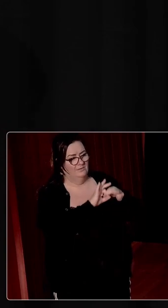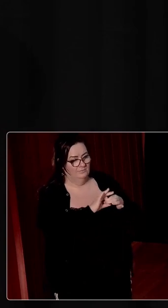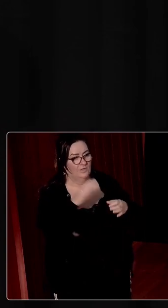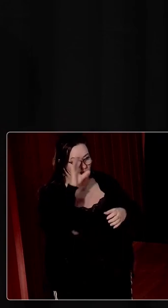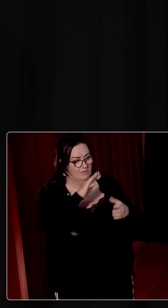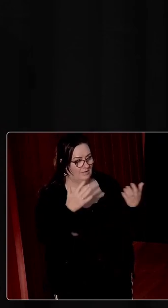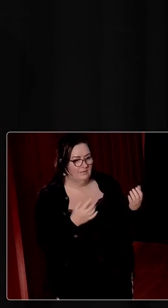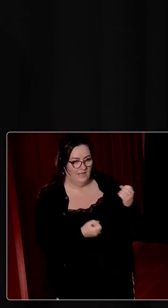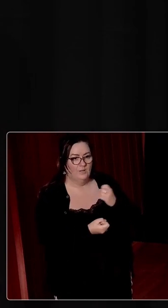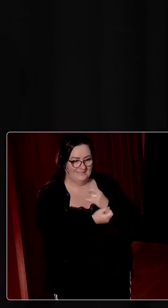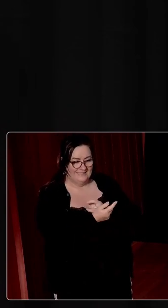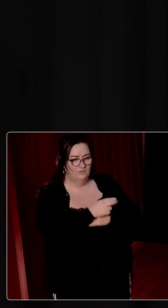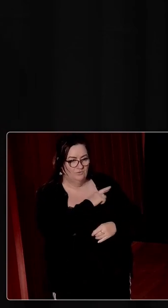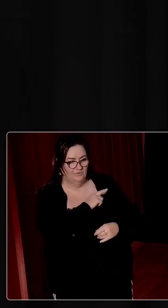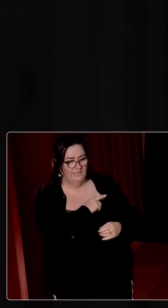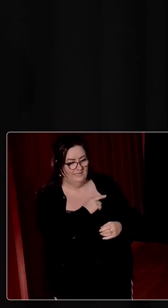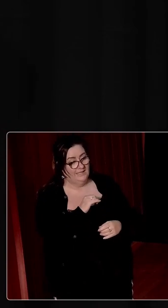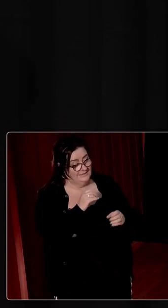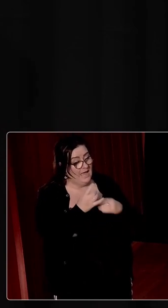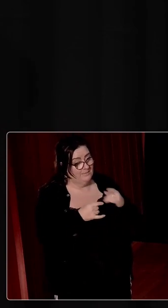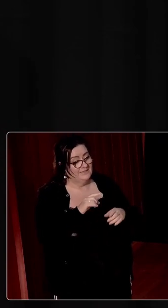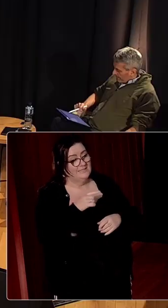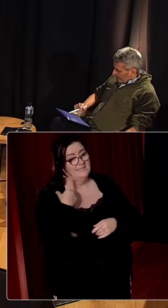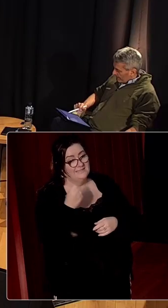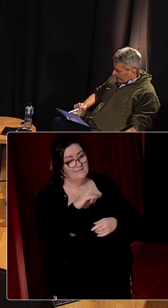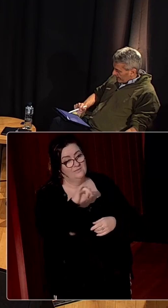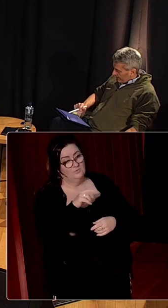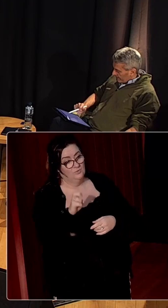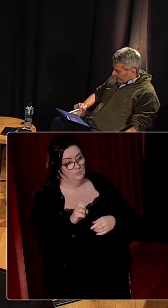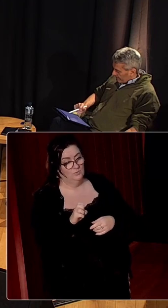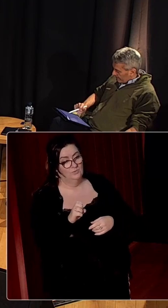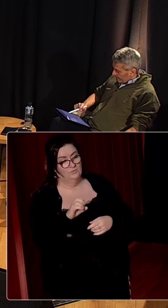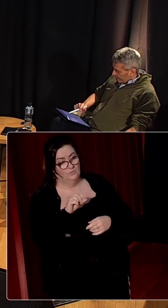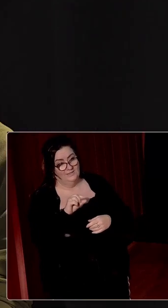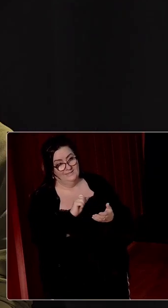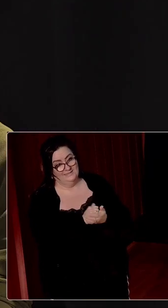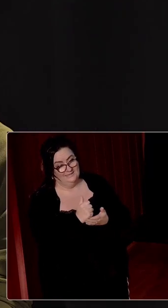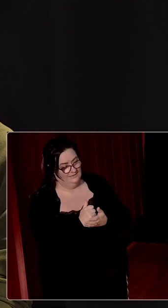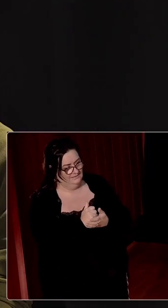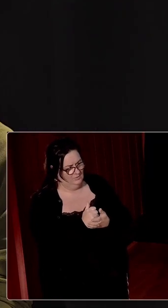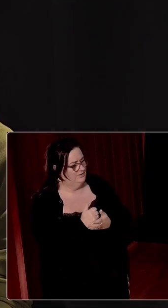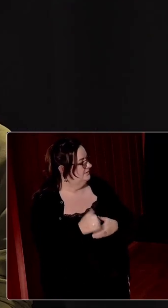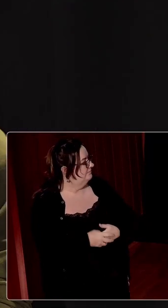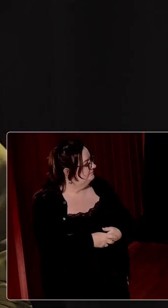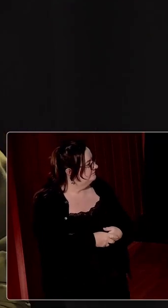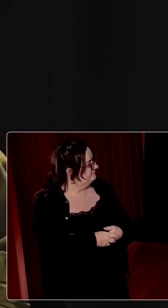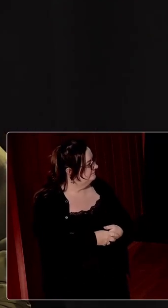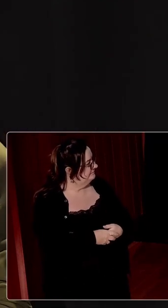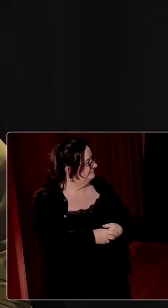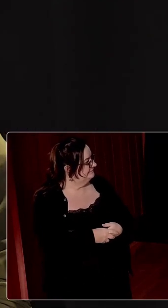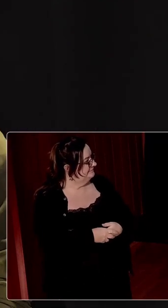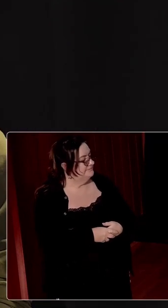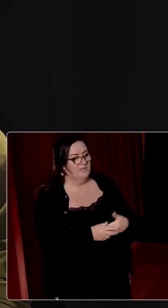is an issue and it has come since June 2016. I might go through some of these questions. So